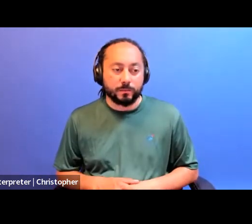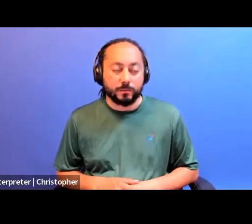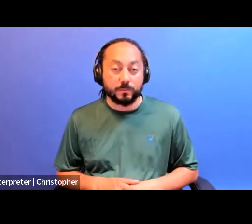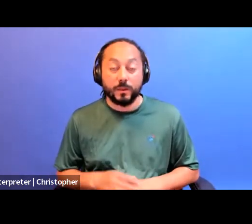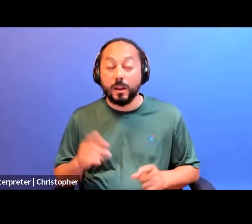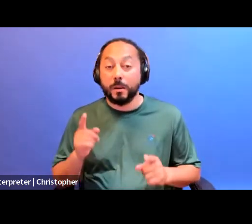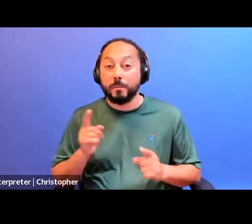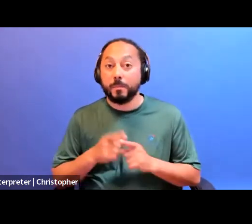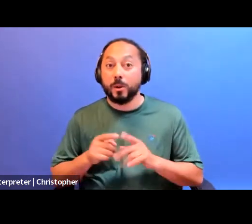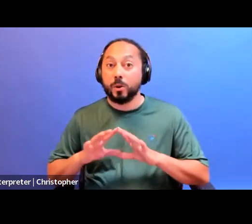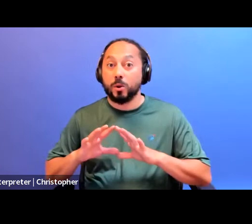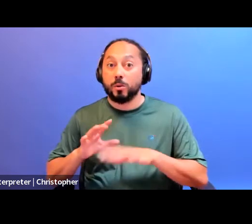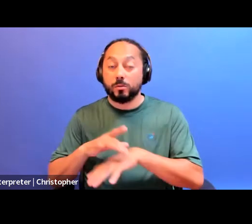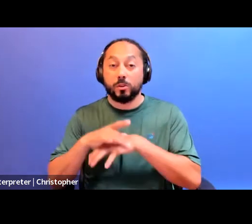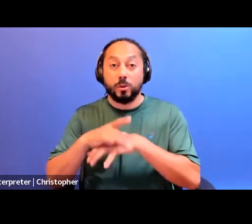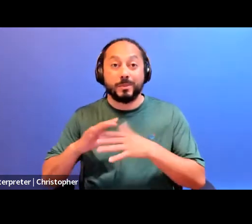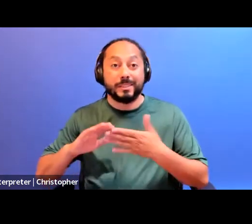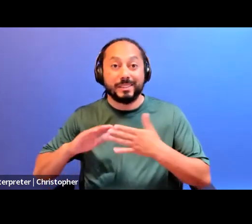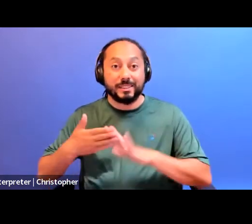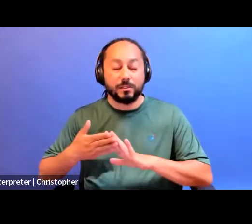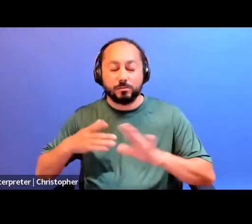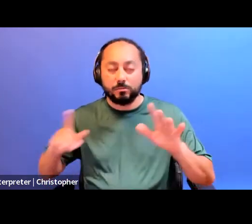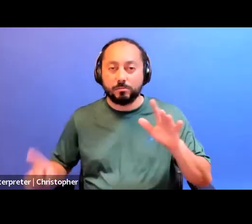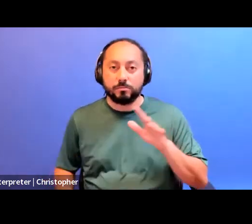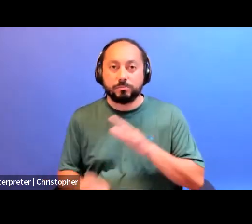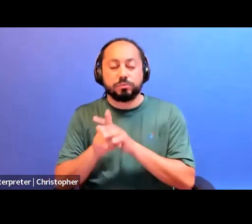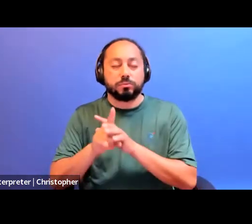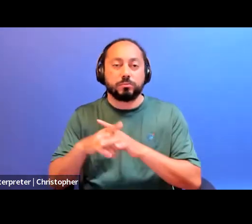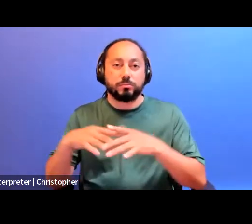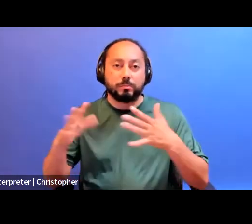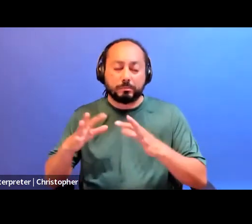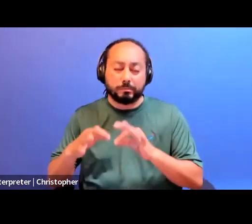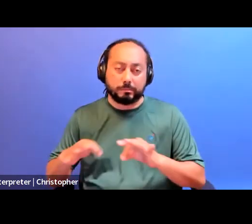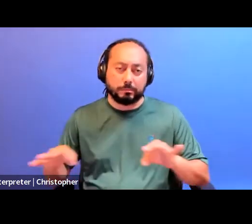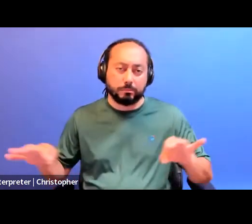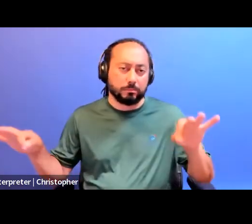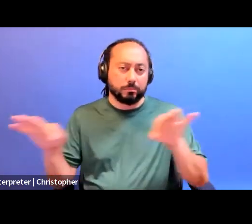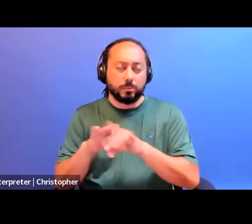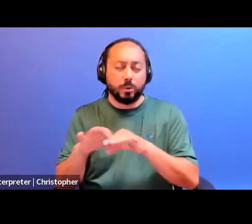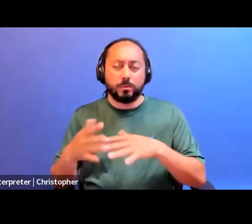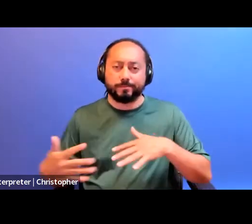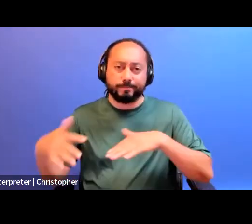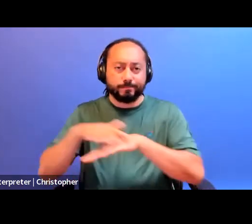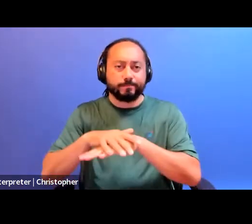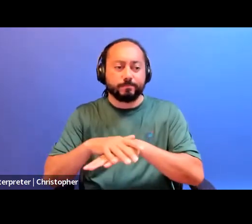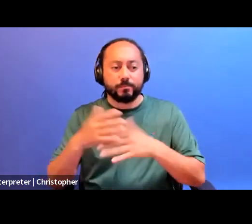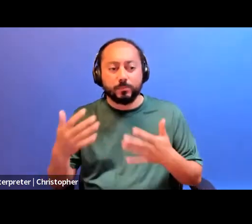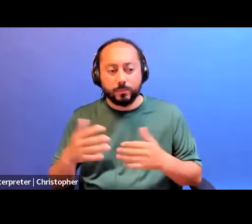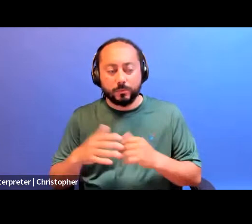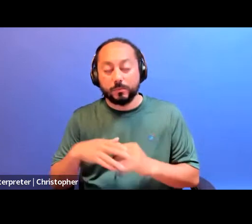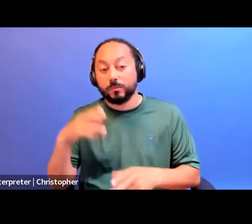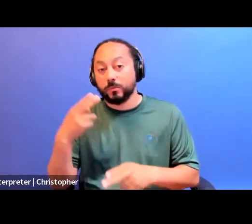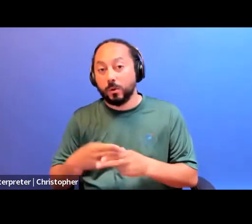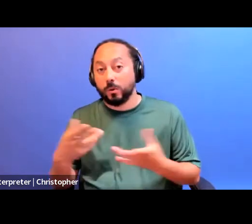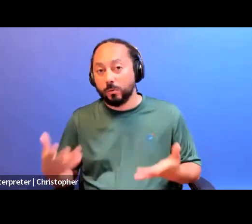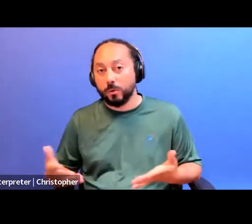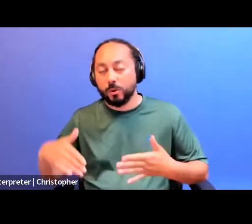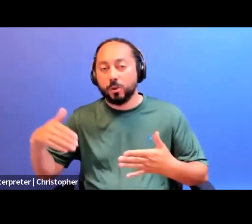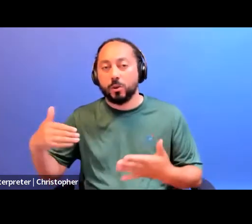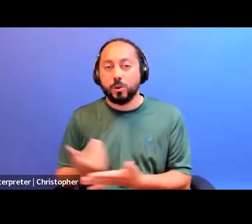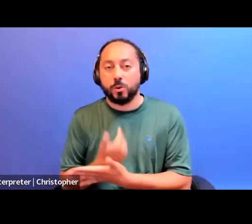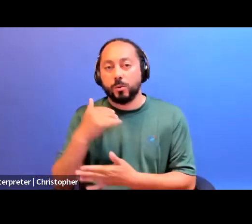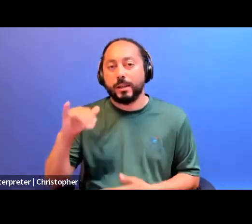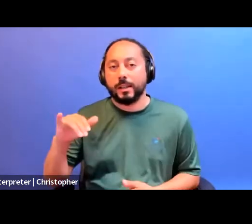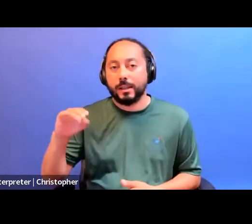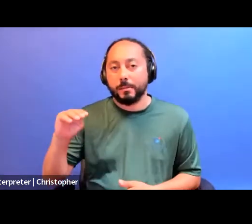emerged as a critical and intertwined overlayer to what I will call or what is called new imperialism.